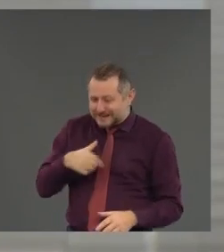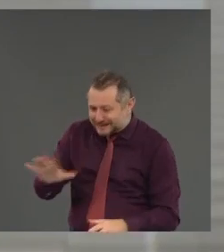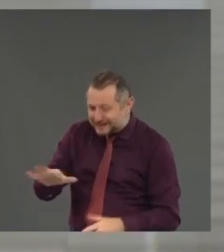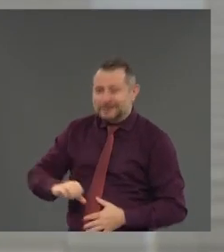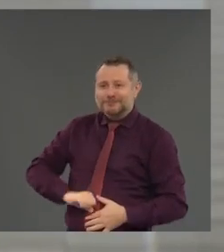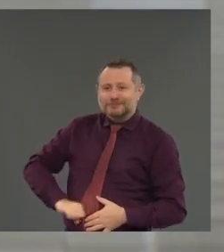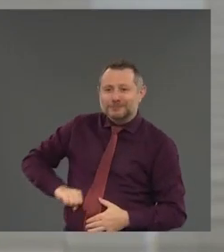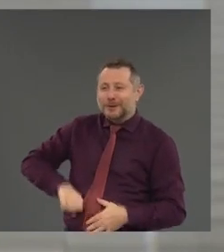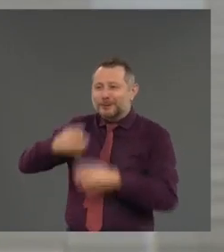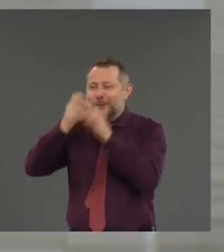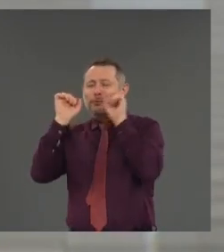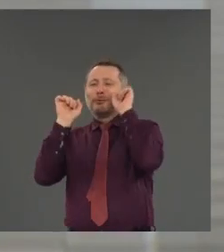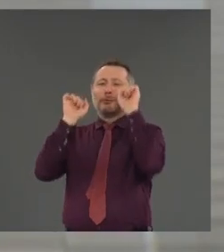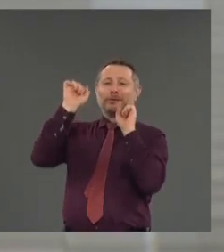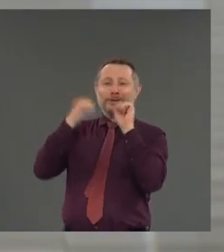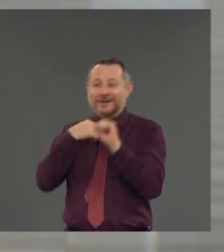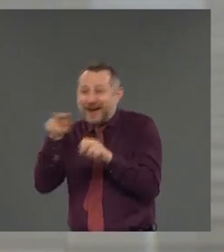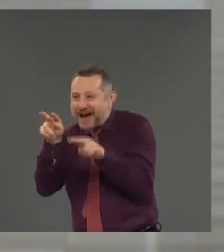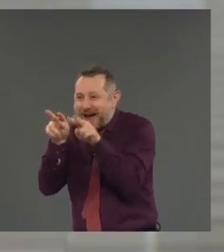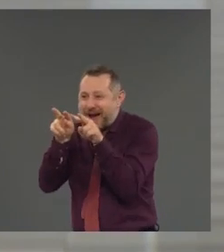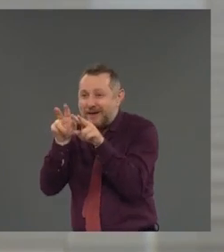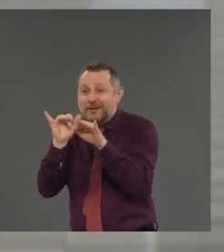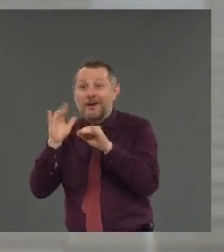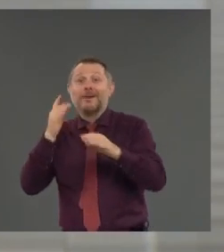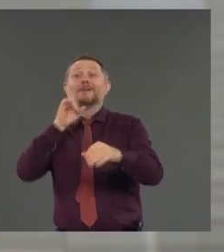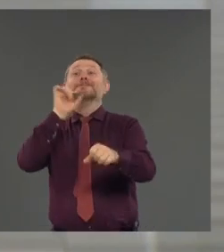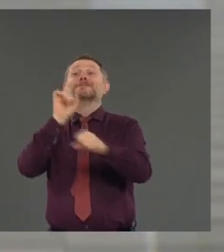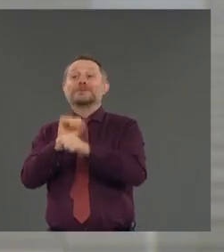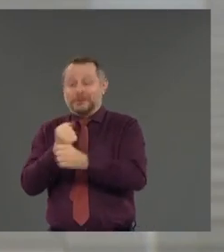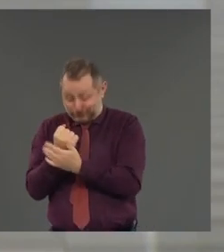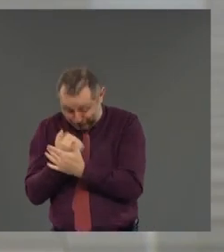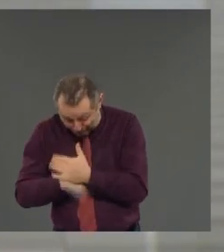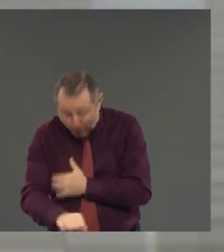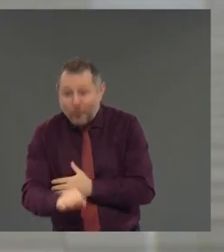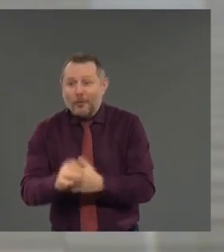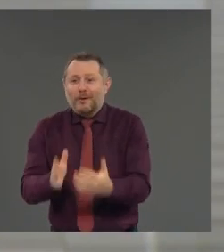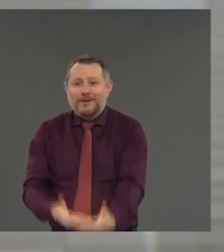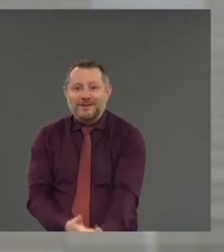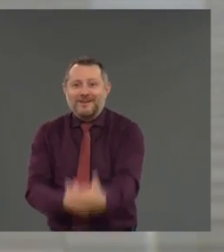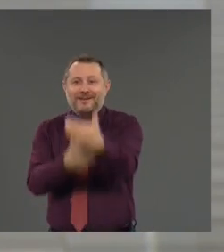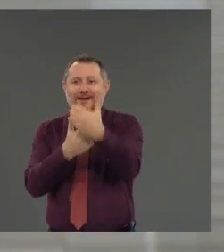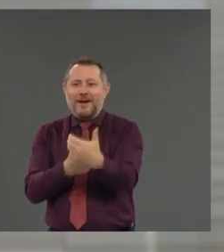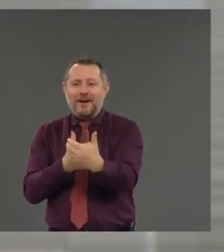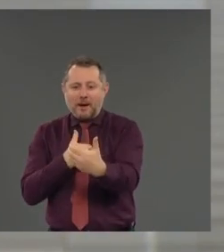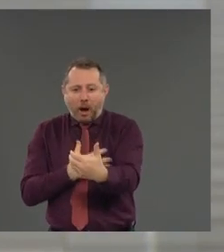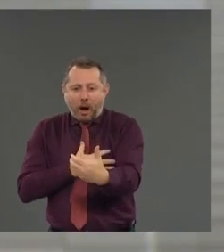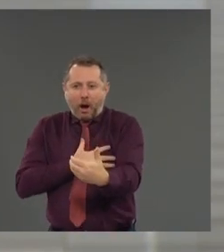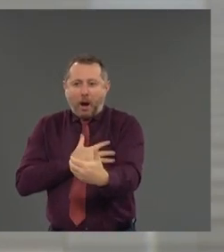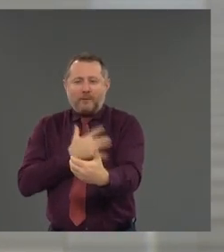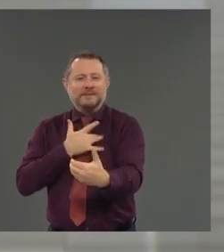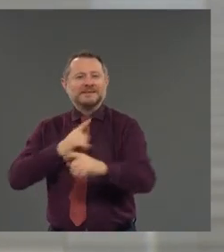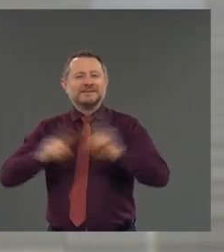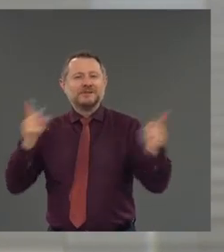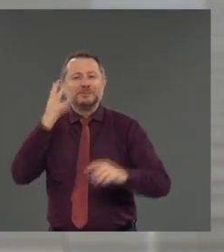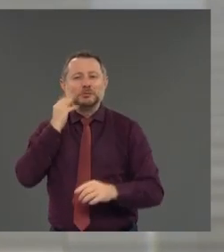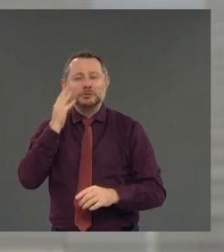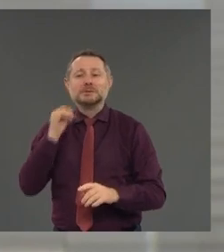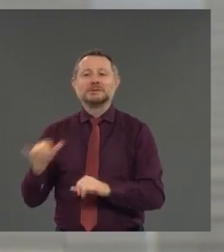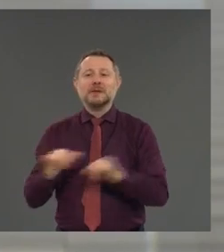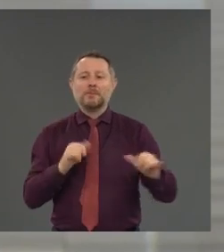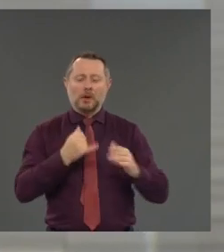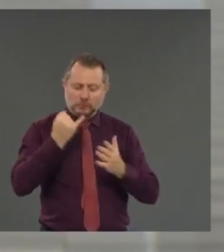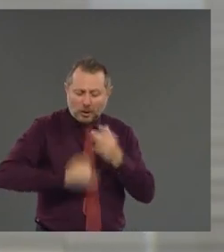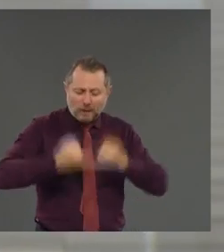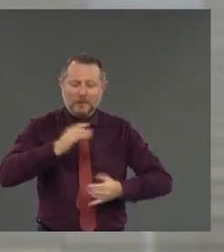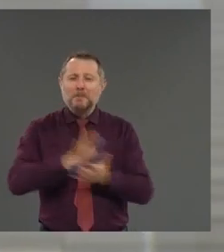it actually happens. And to see this real and alive and all the drawings and the years of work come to